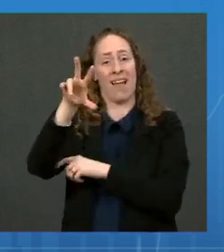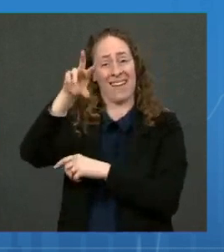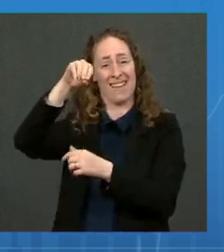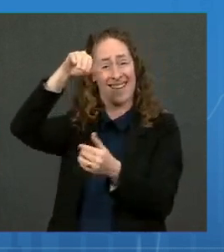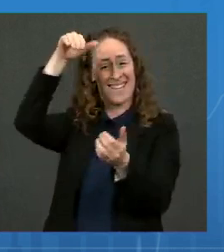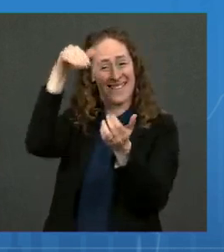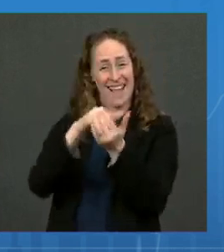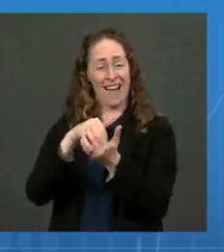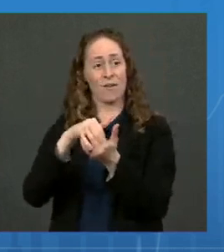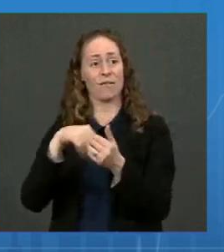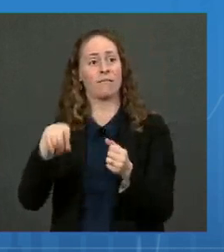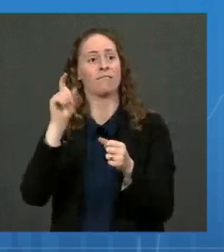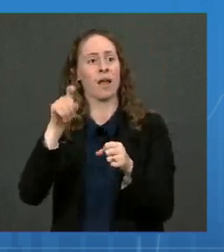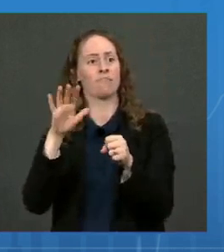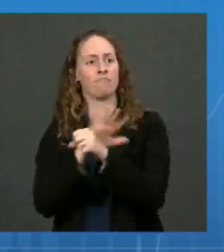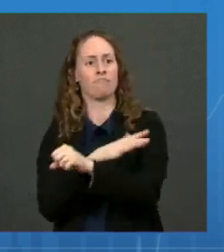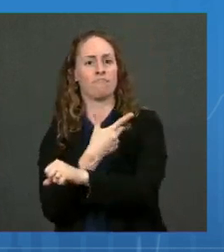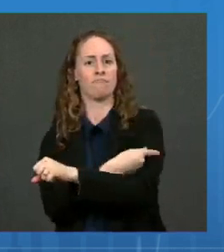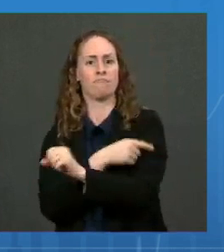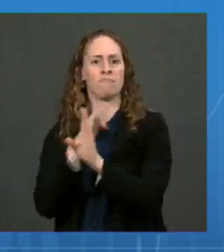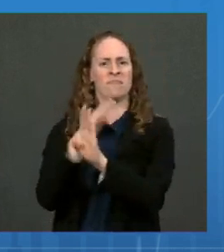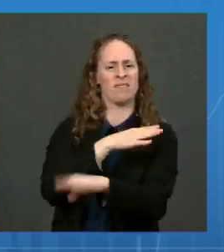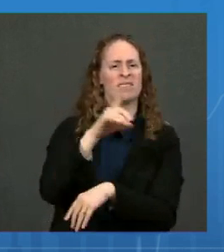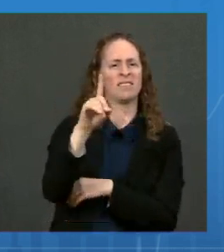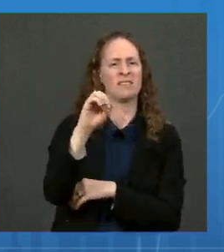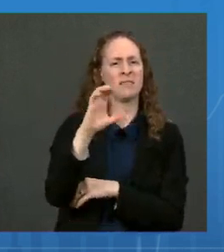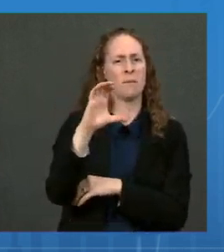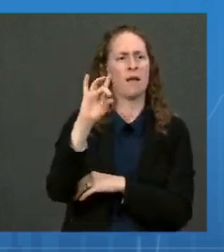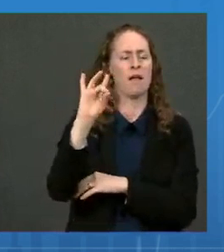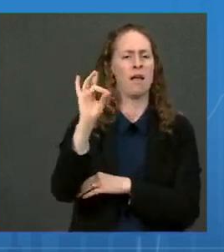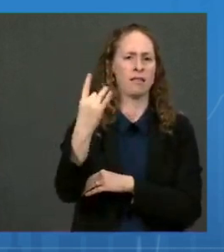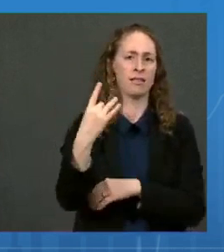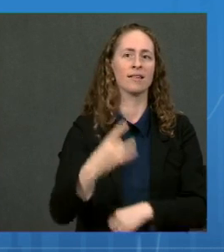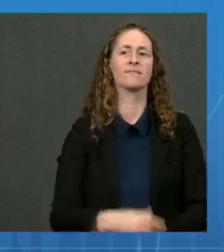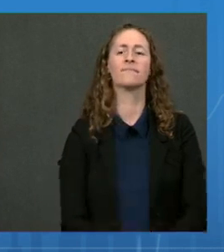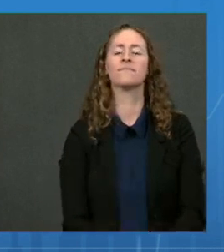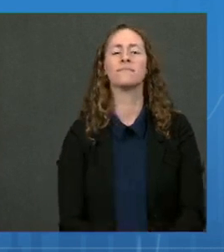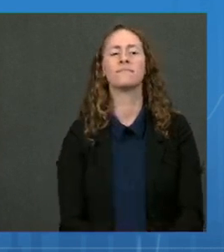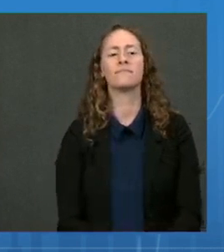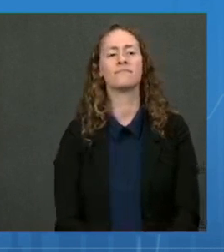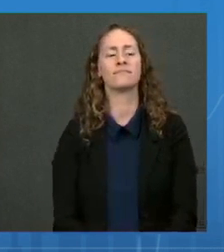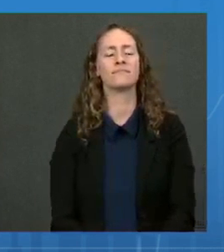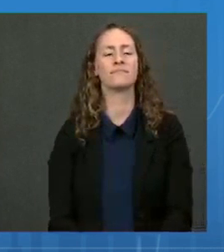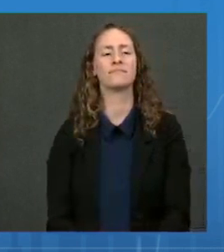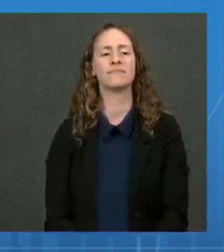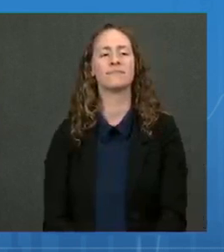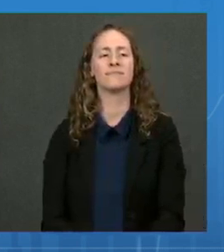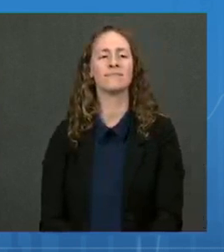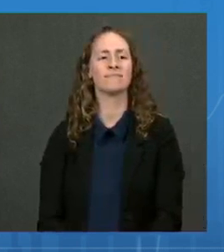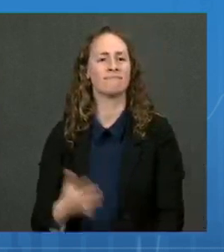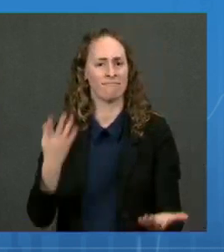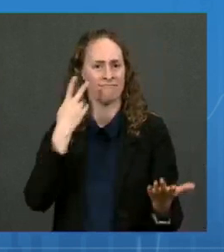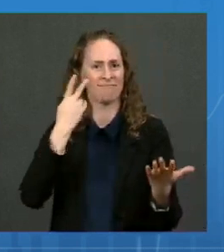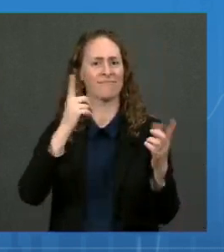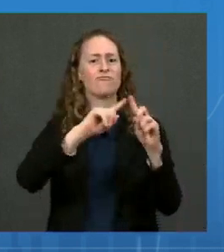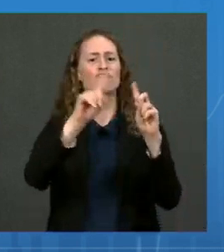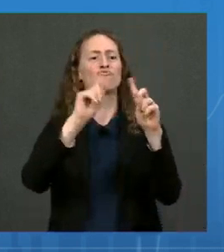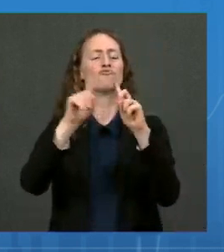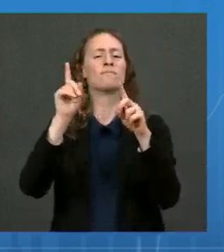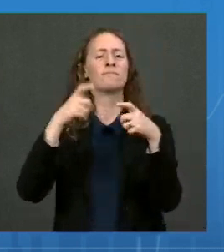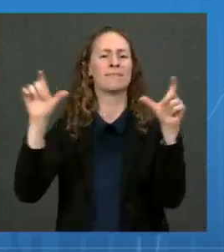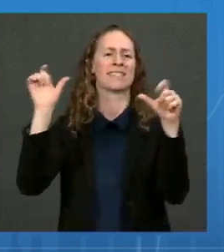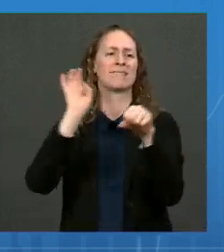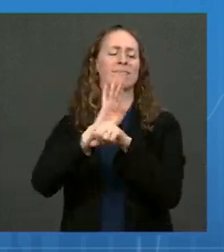by December 8th. And we will see more and more organizations adopt vaccination